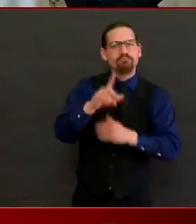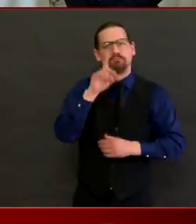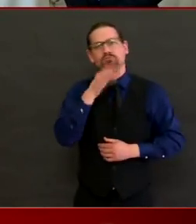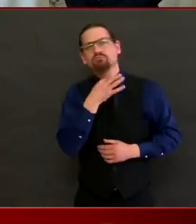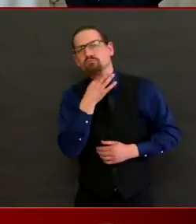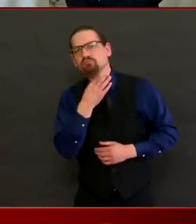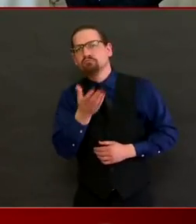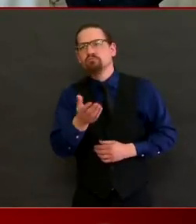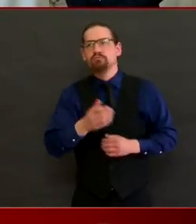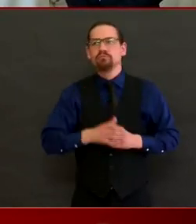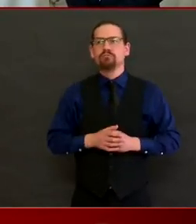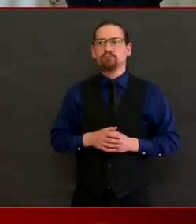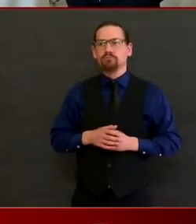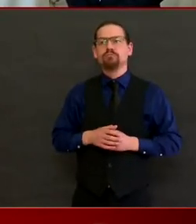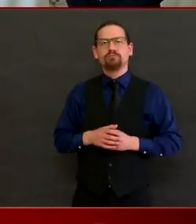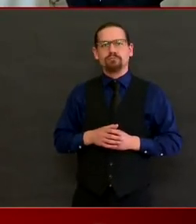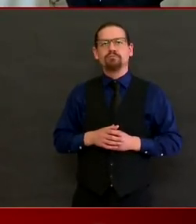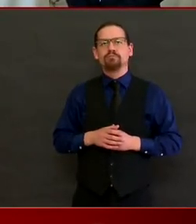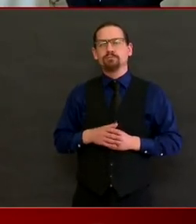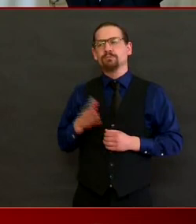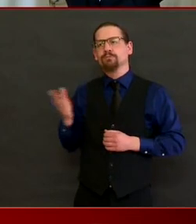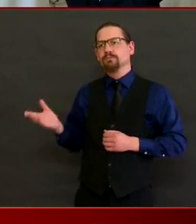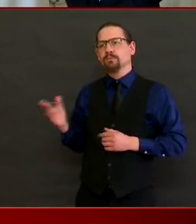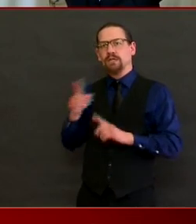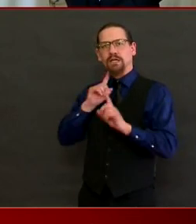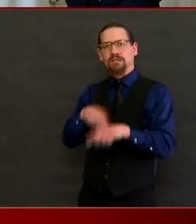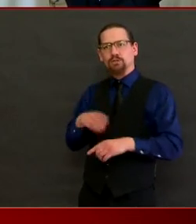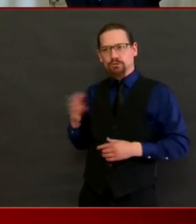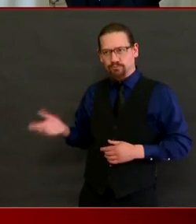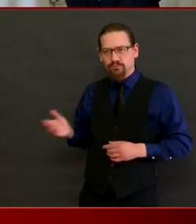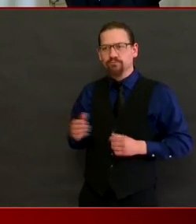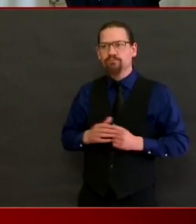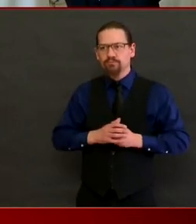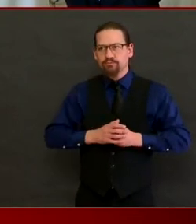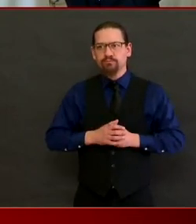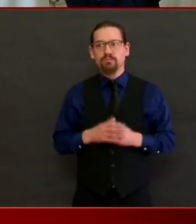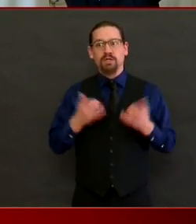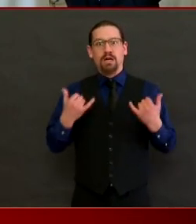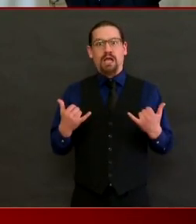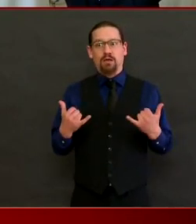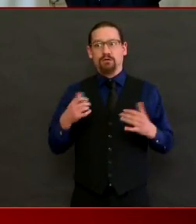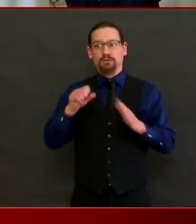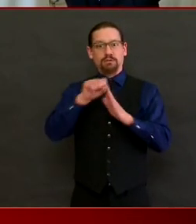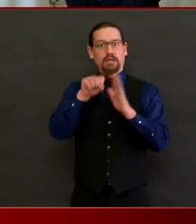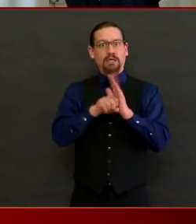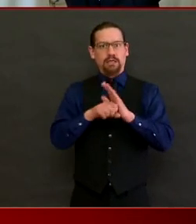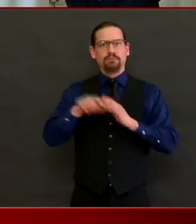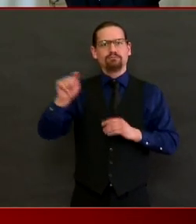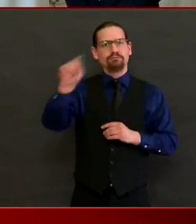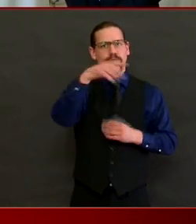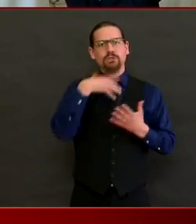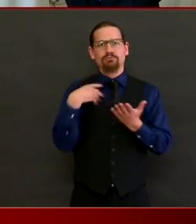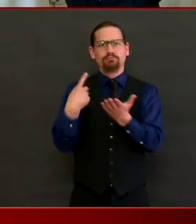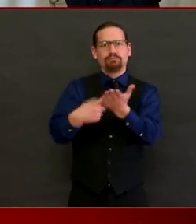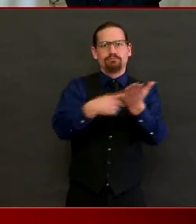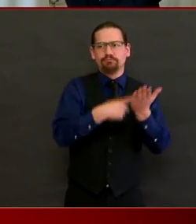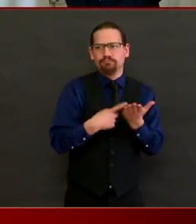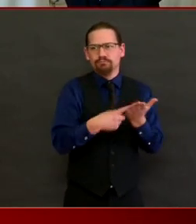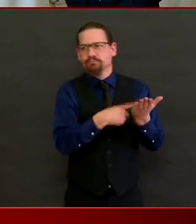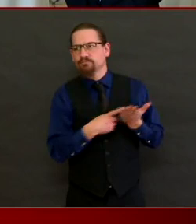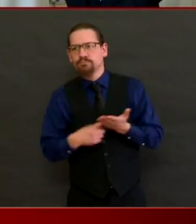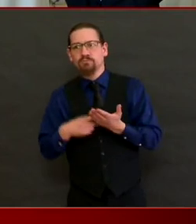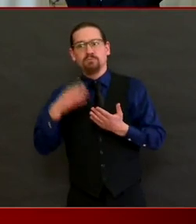work around which I'm collaborating most closely with other states because, you know, we share many large employers with